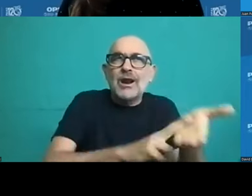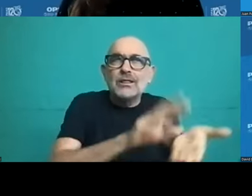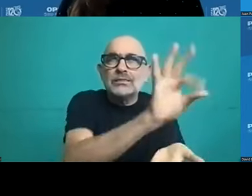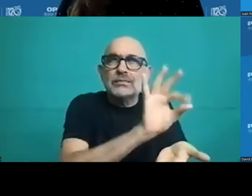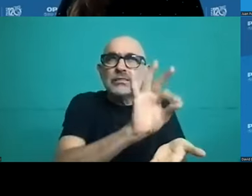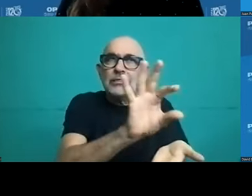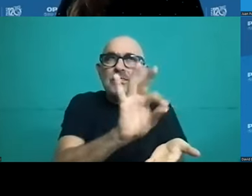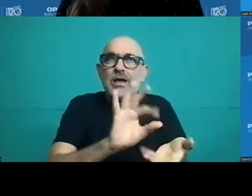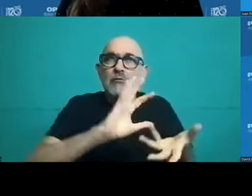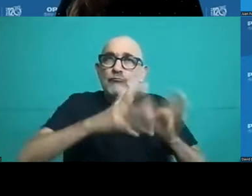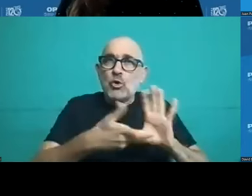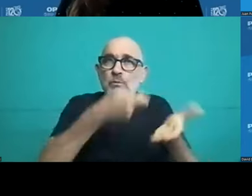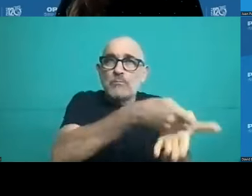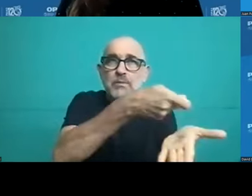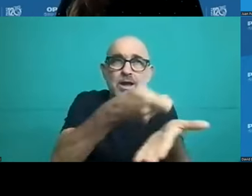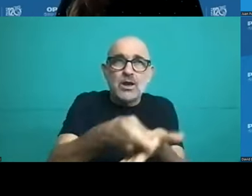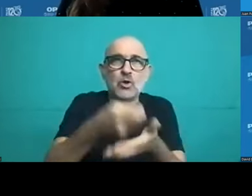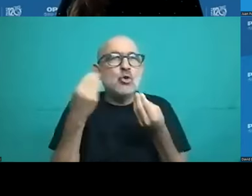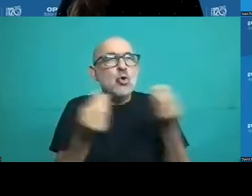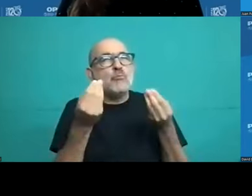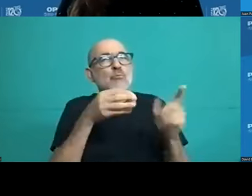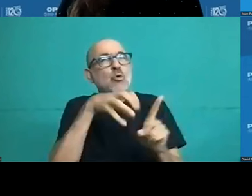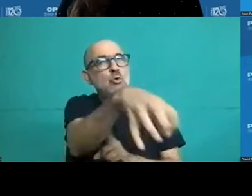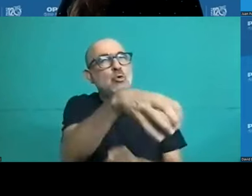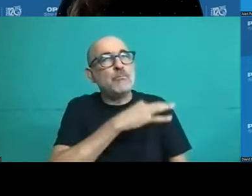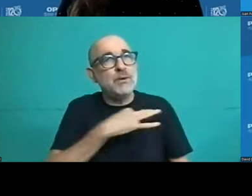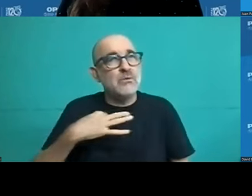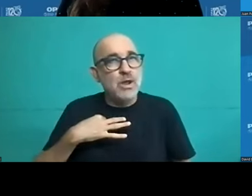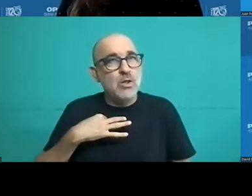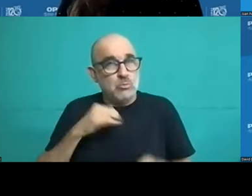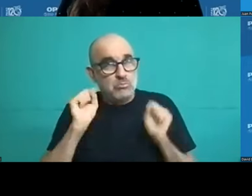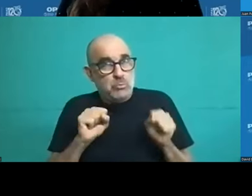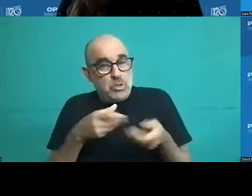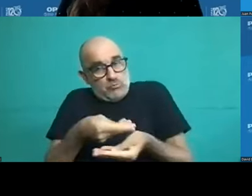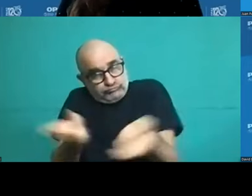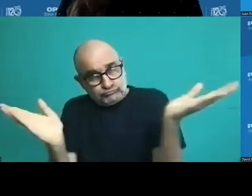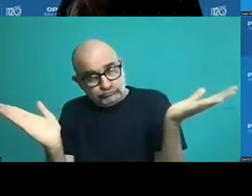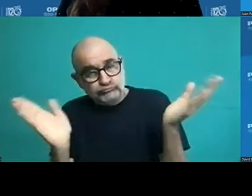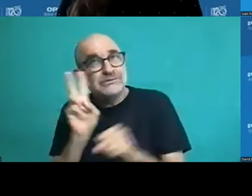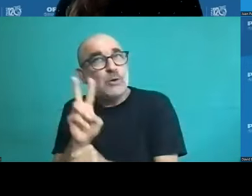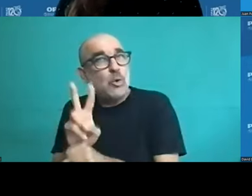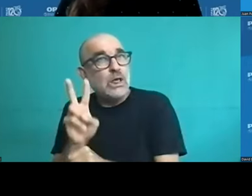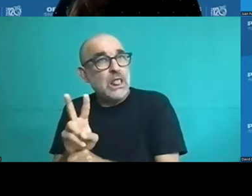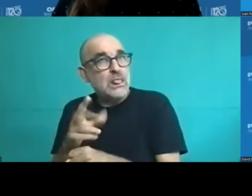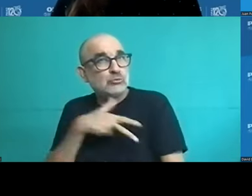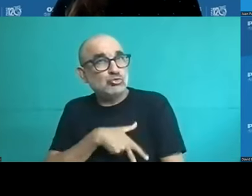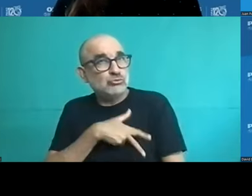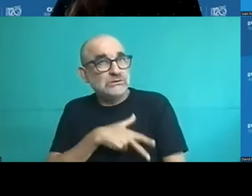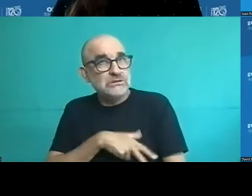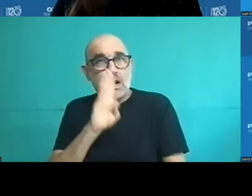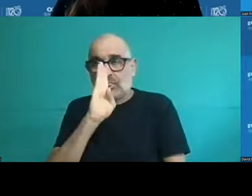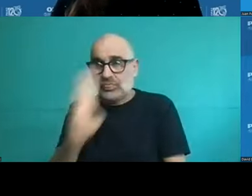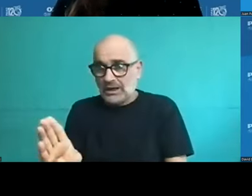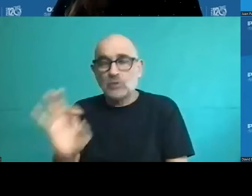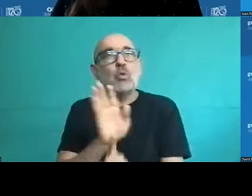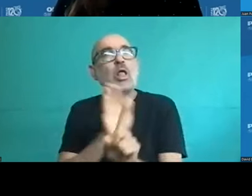or even there are several ways in which this system is a system set up